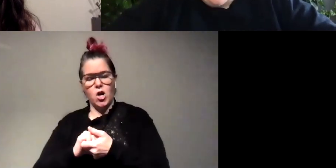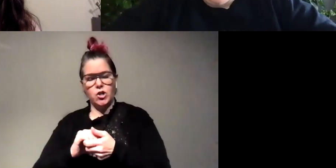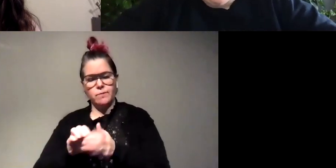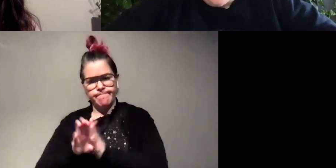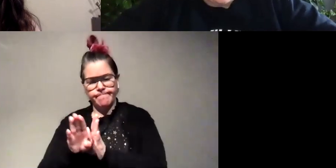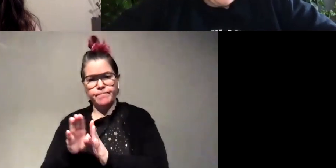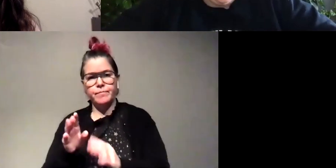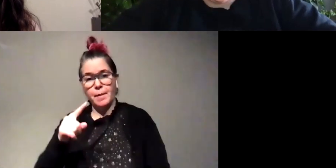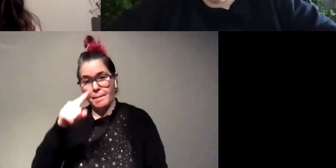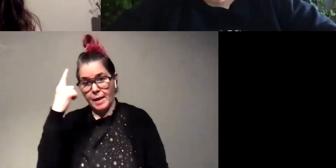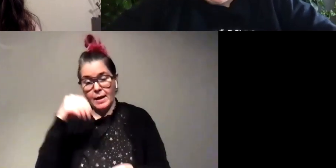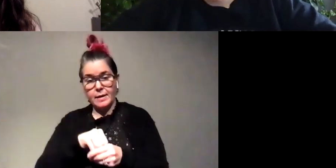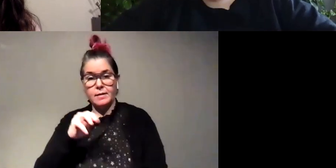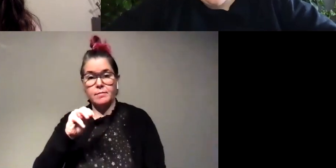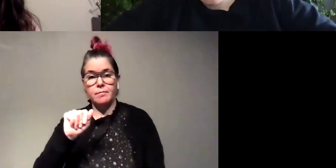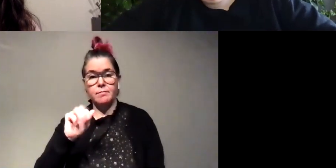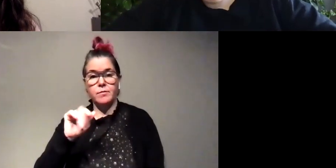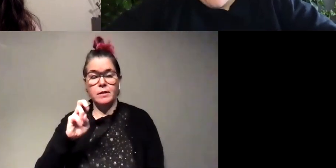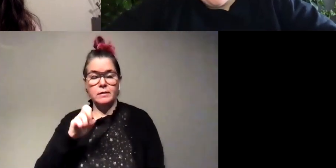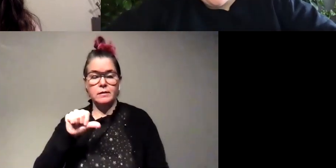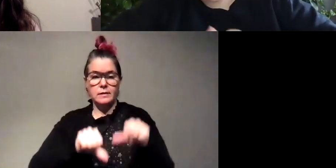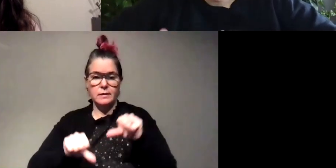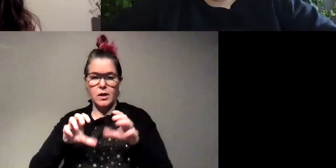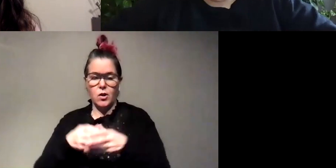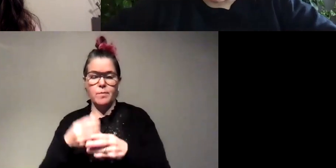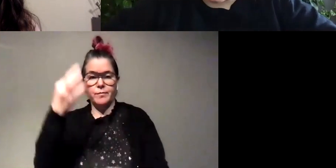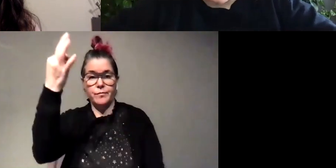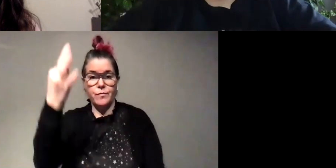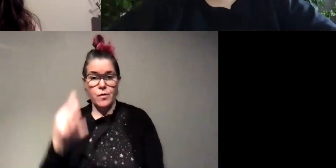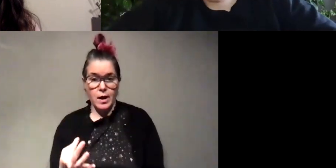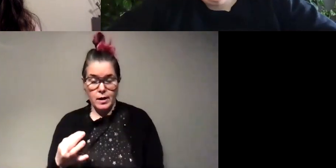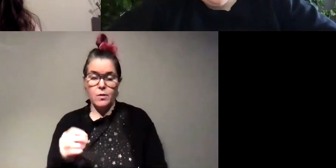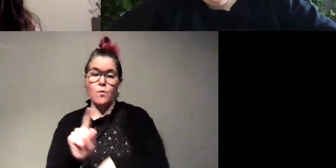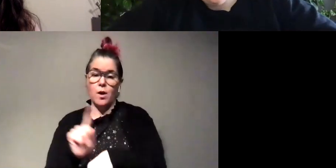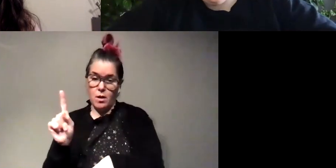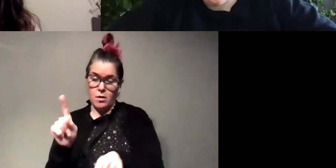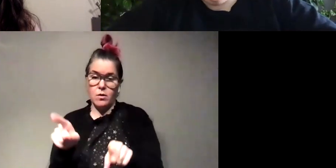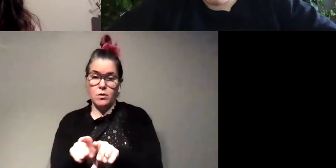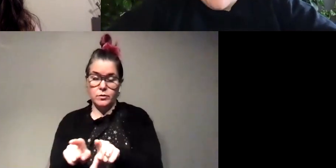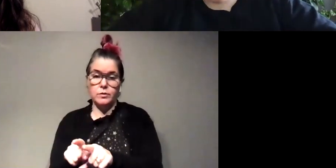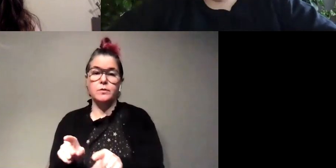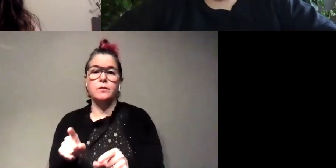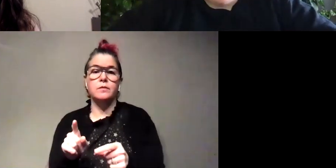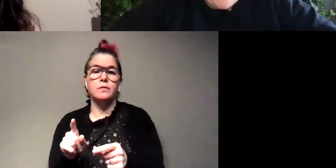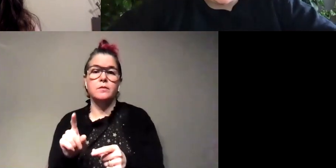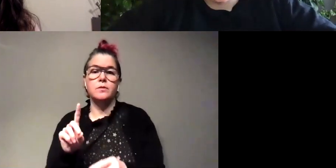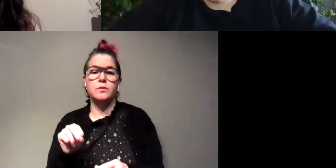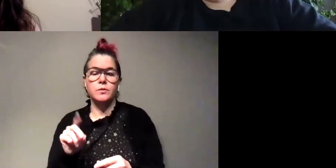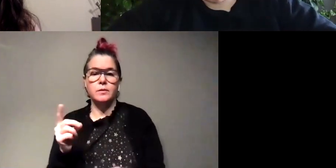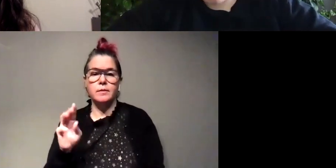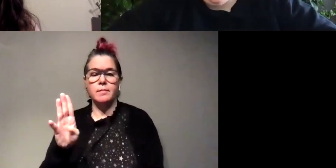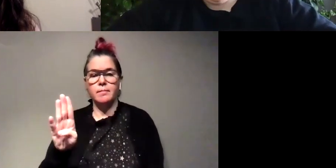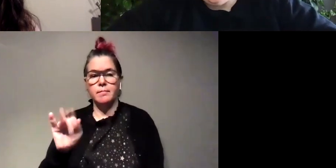black and marine science is the group every friday also at 1 p.m they do something called bims bites